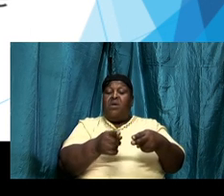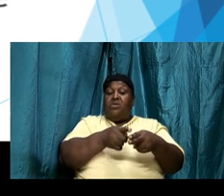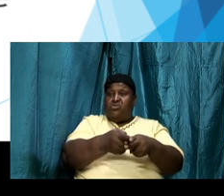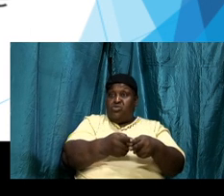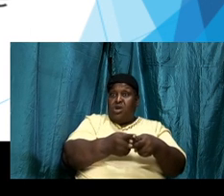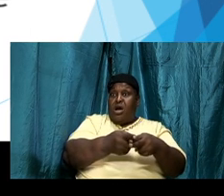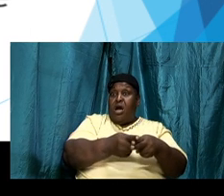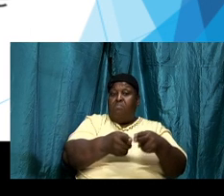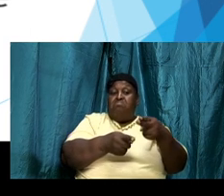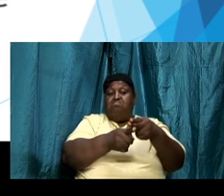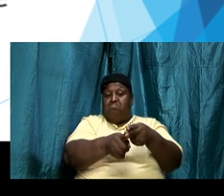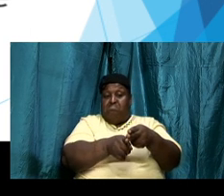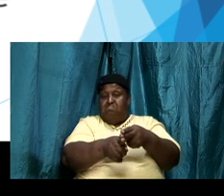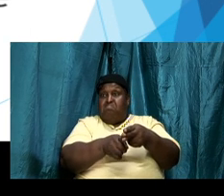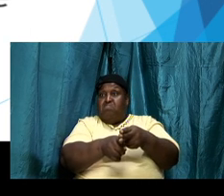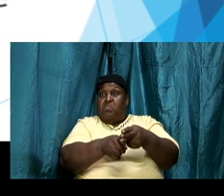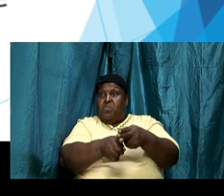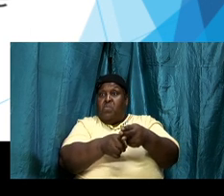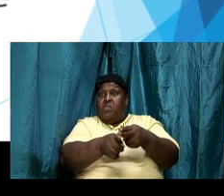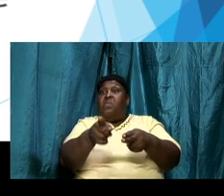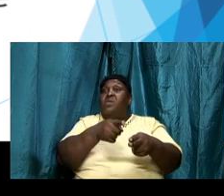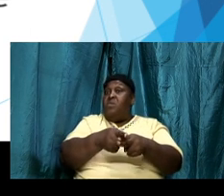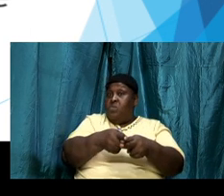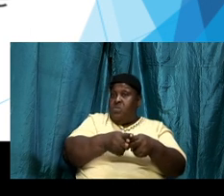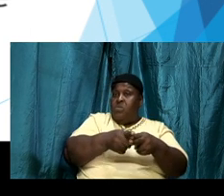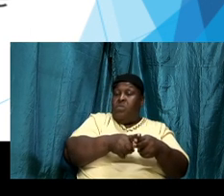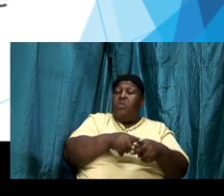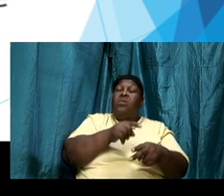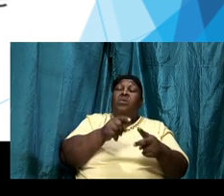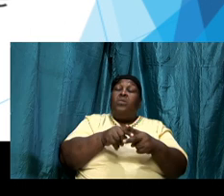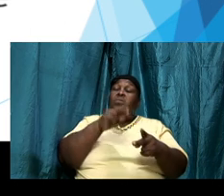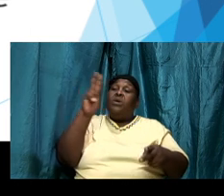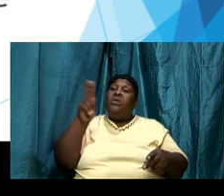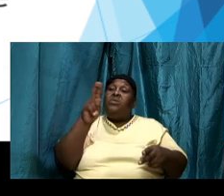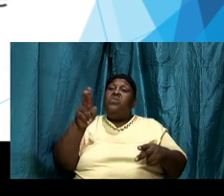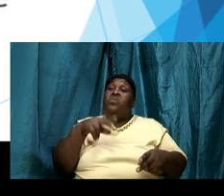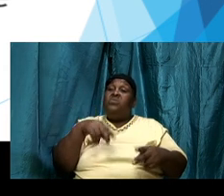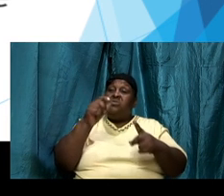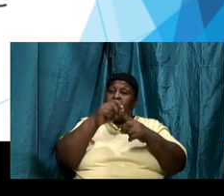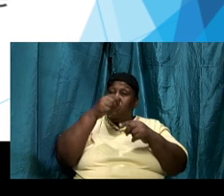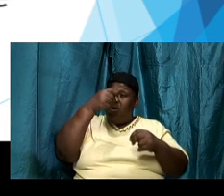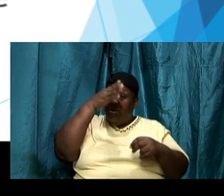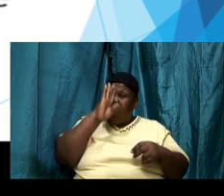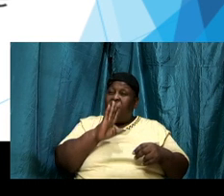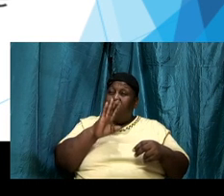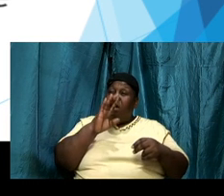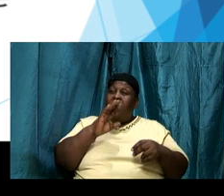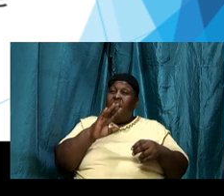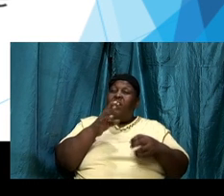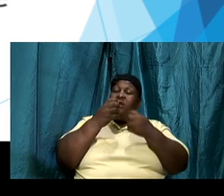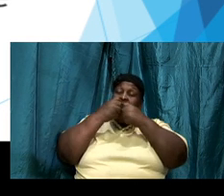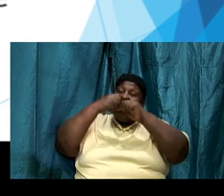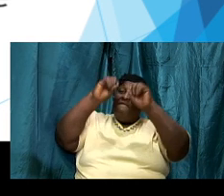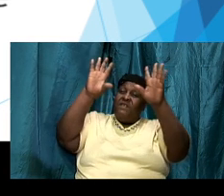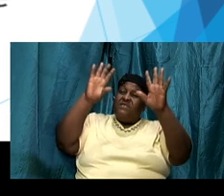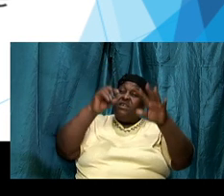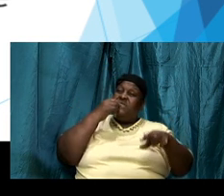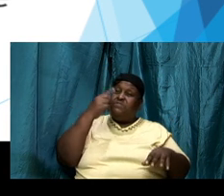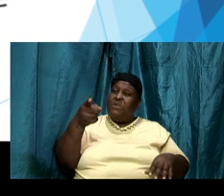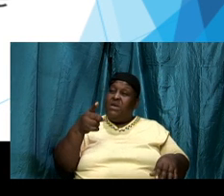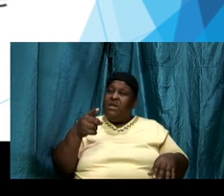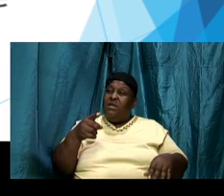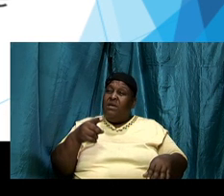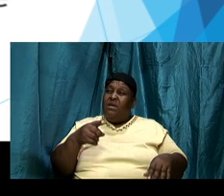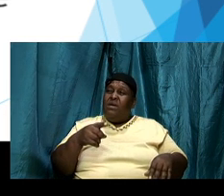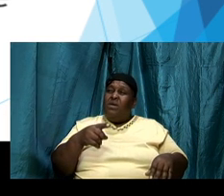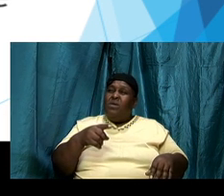when we use the word of God and confess it and speak it we are almost as if we